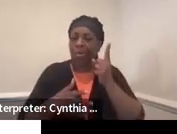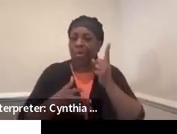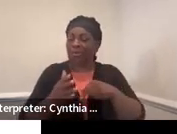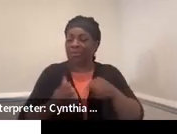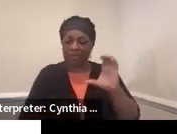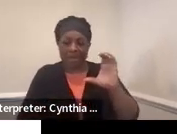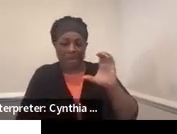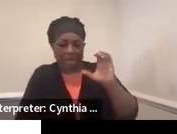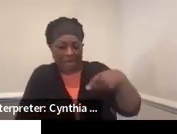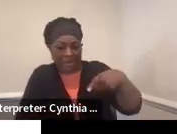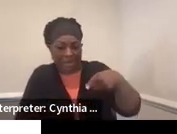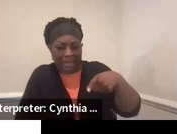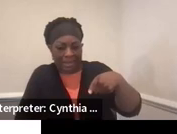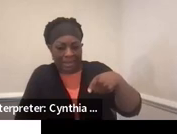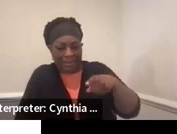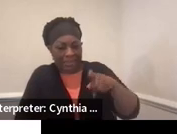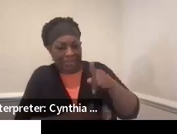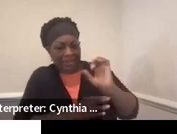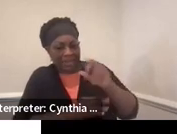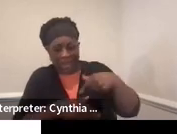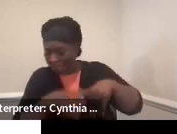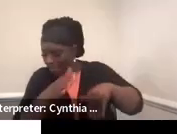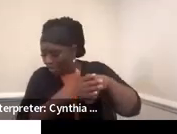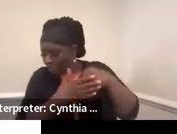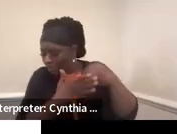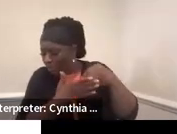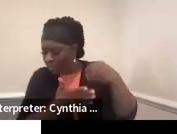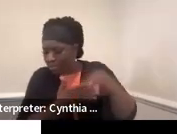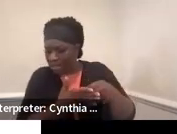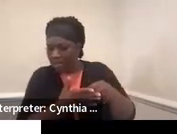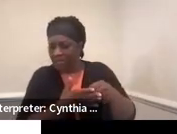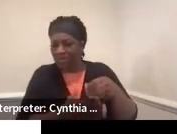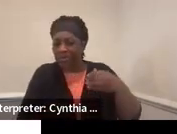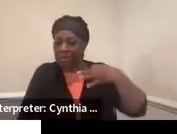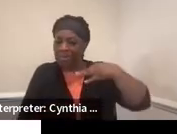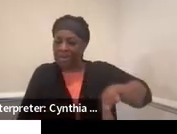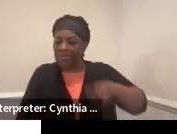should be or how it might impact their benefits.